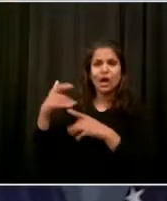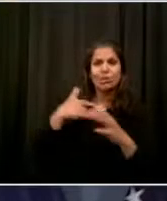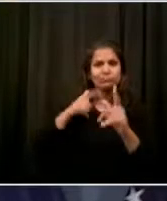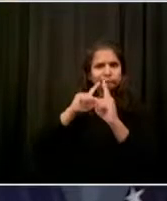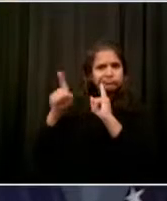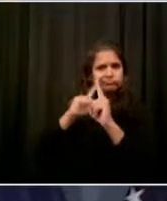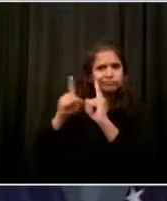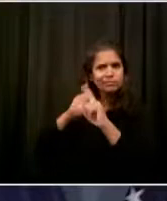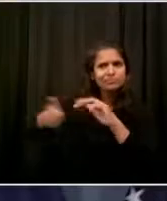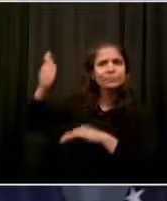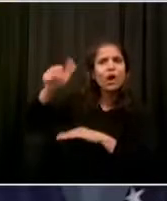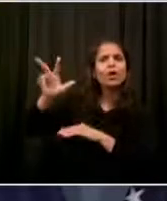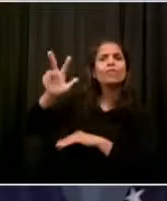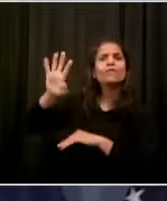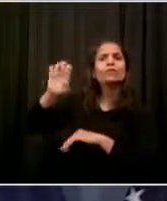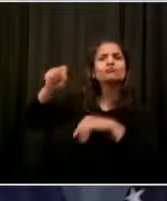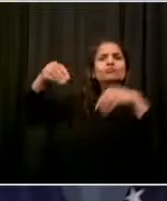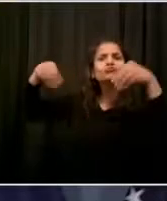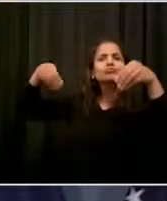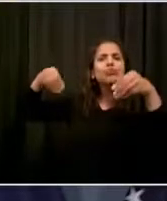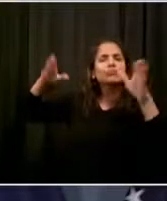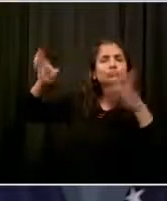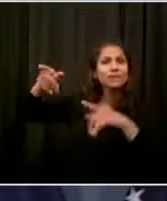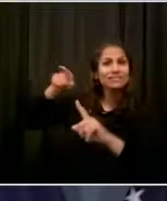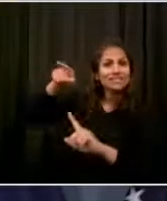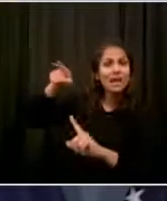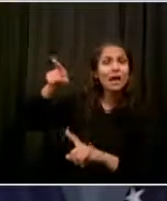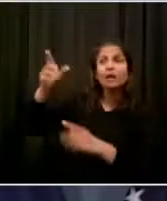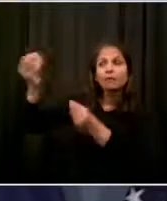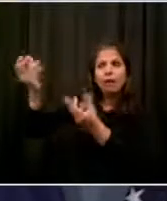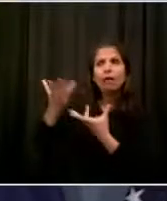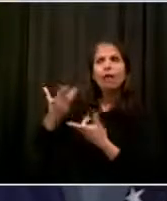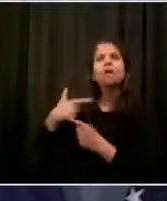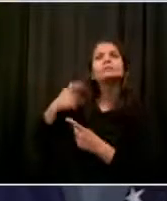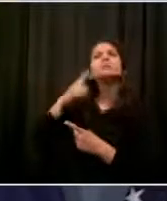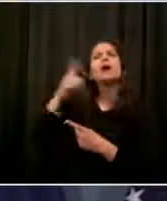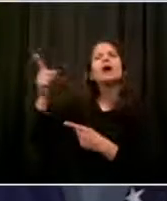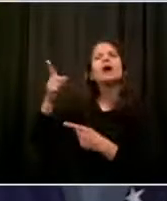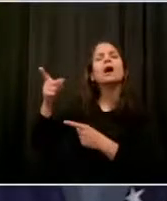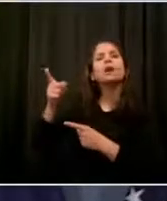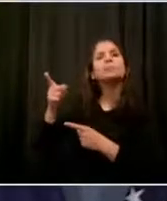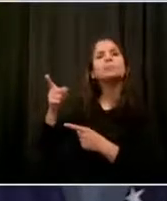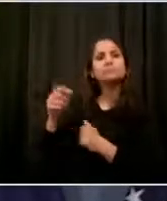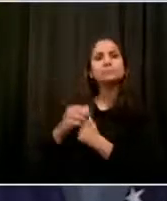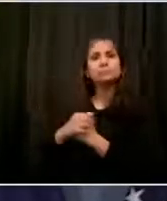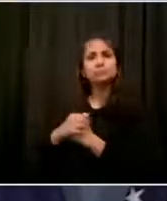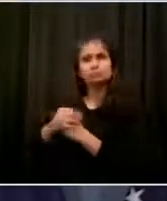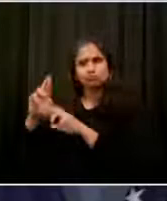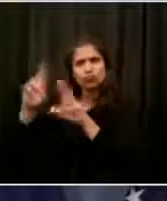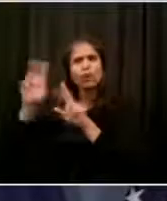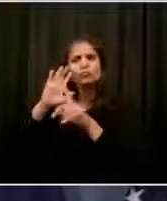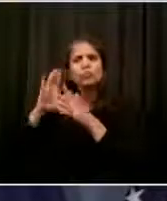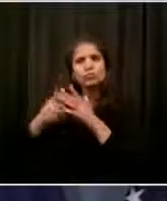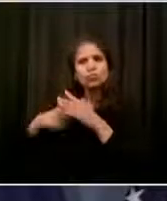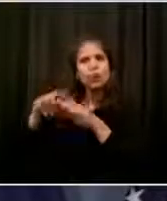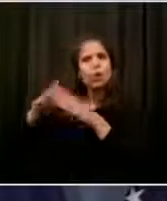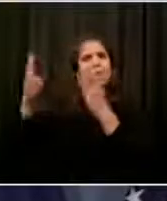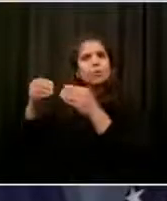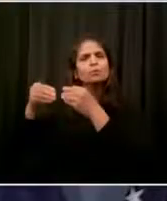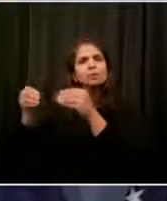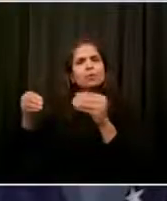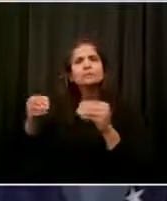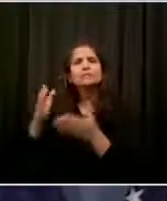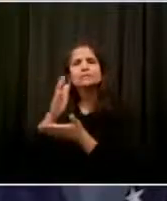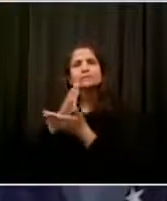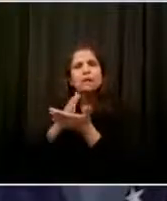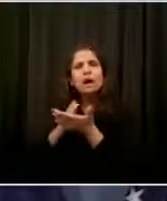The reality of curbside pickup or pickup in store is complicated for a lot of retail folks in a very, you